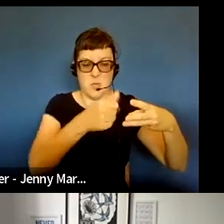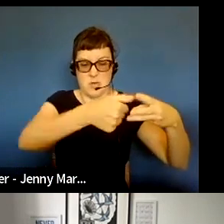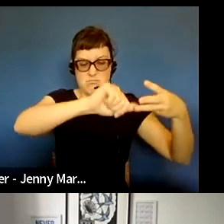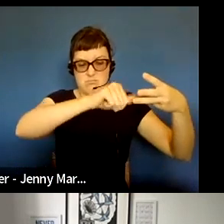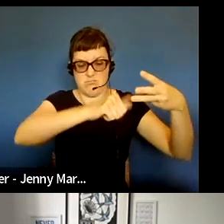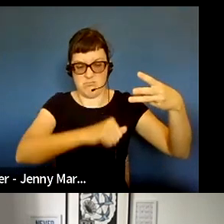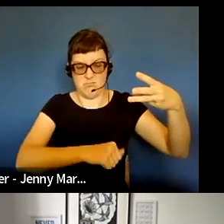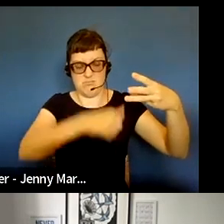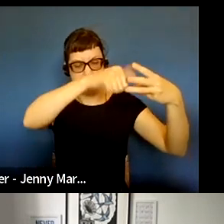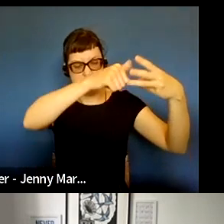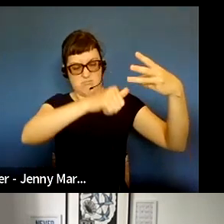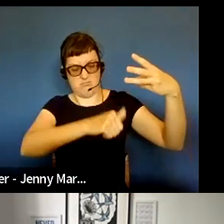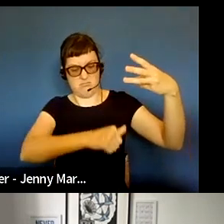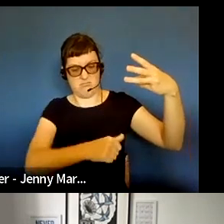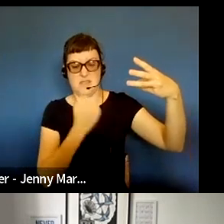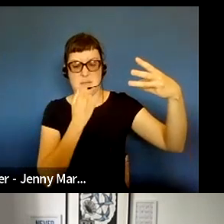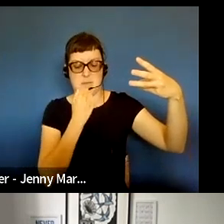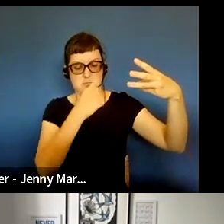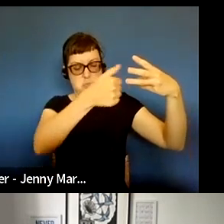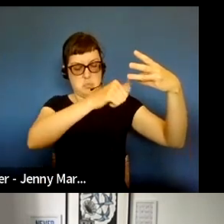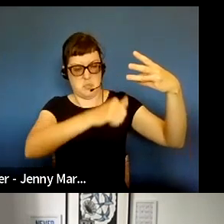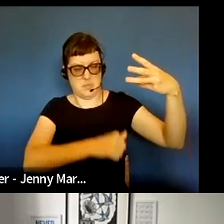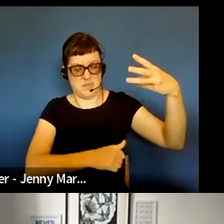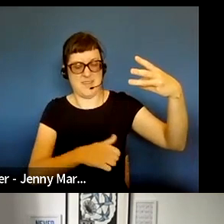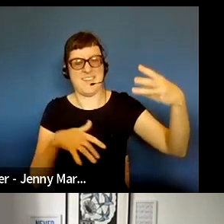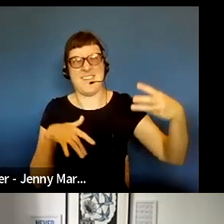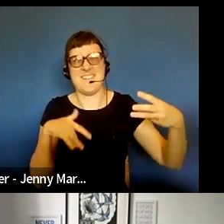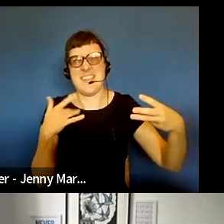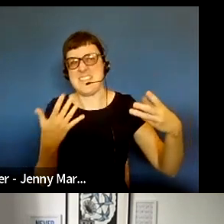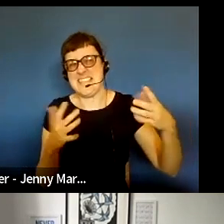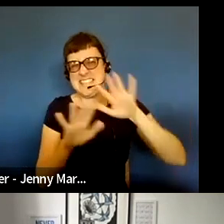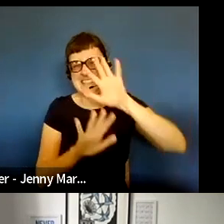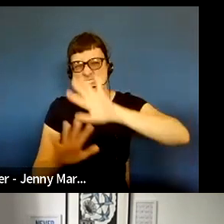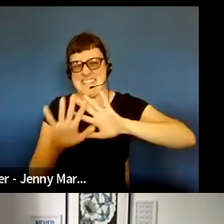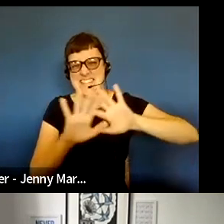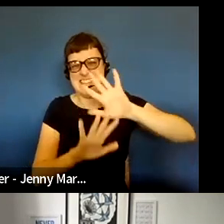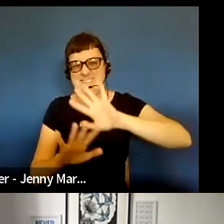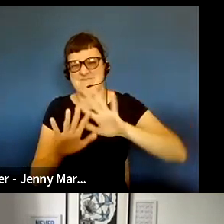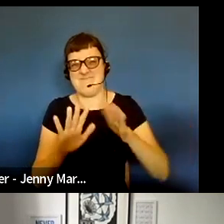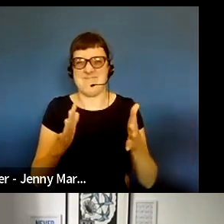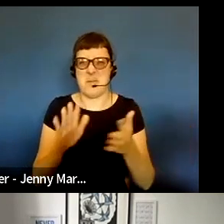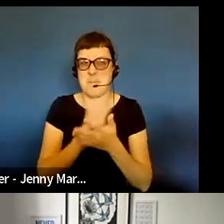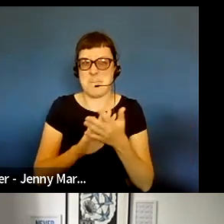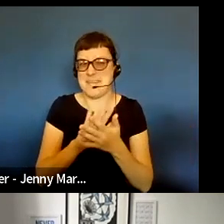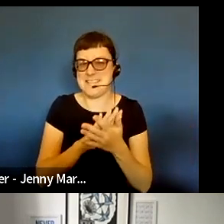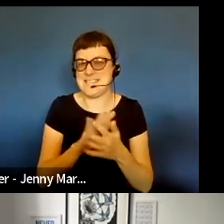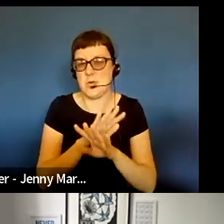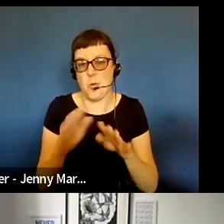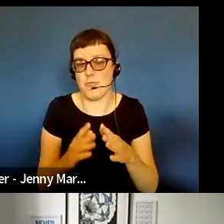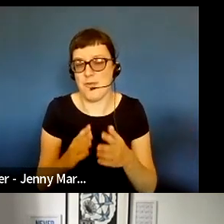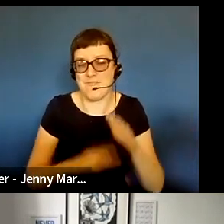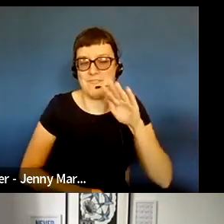in numerical order. Which felt a bit murky because obviously you're kind of messing with a total random selection.